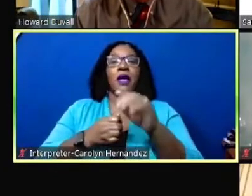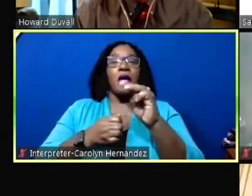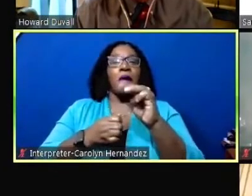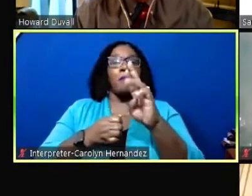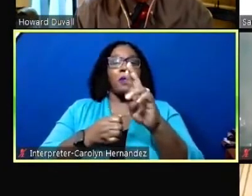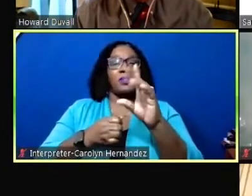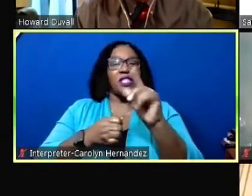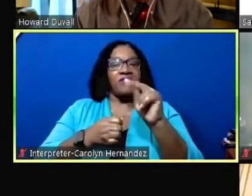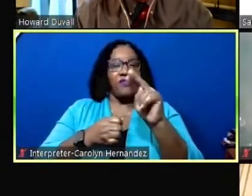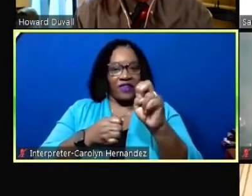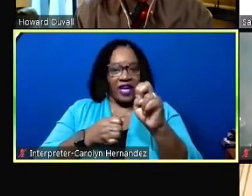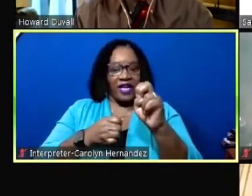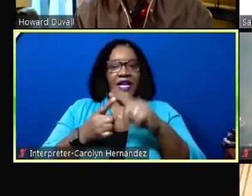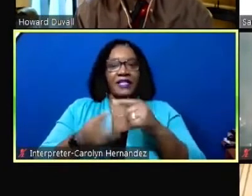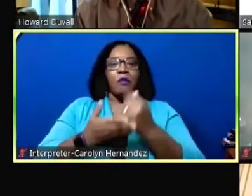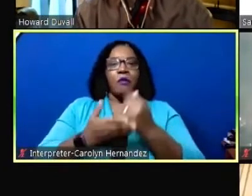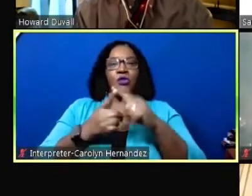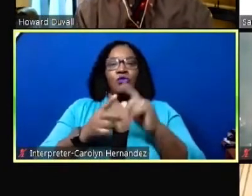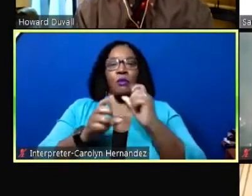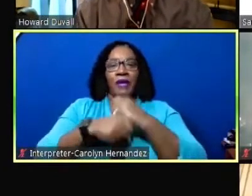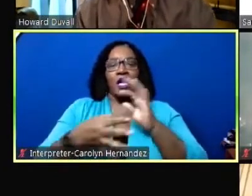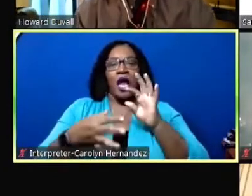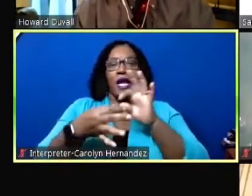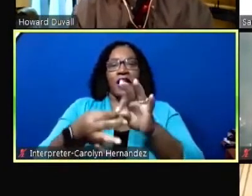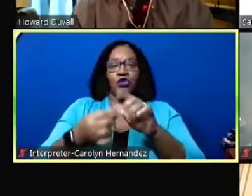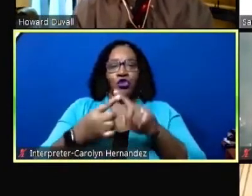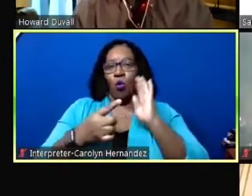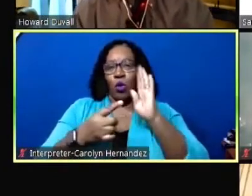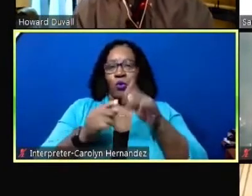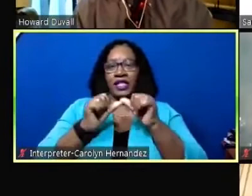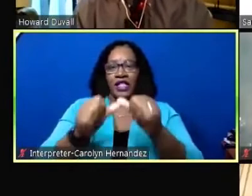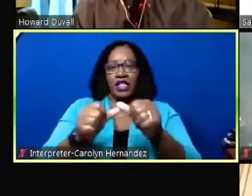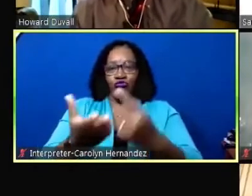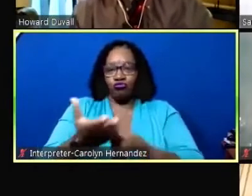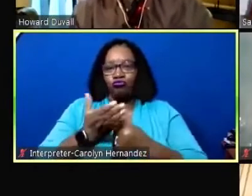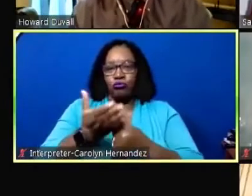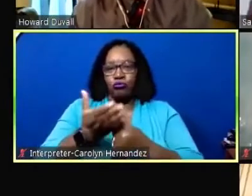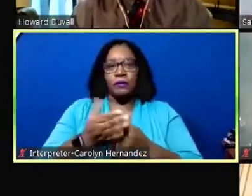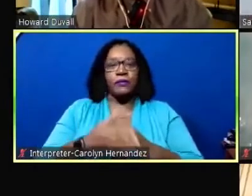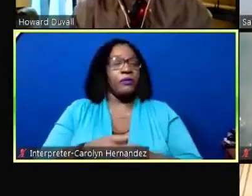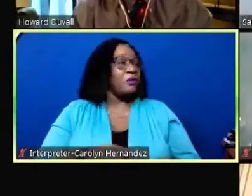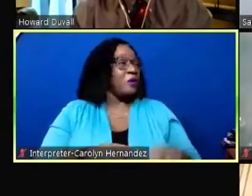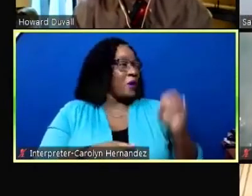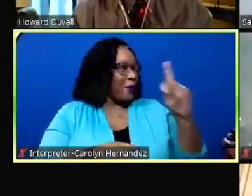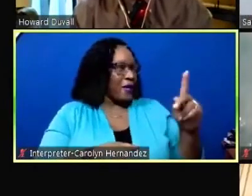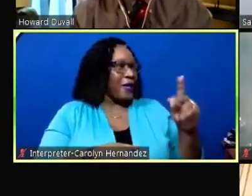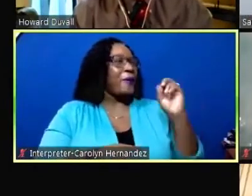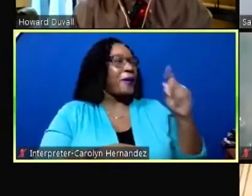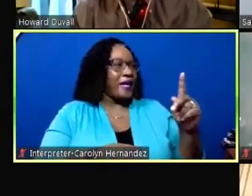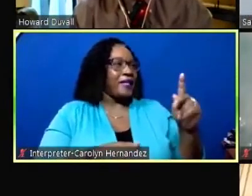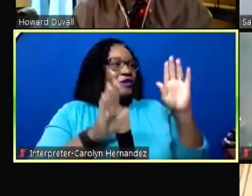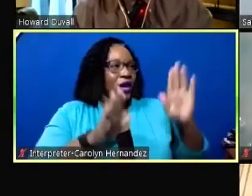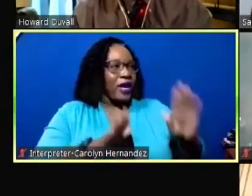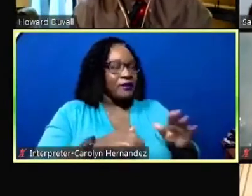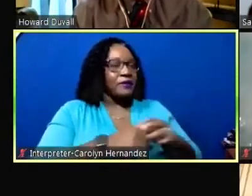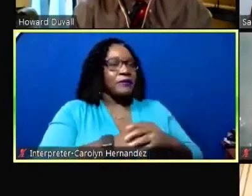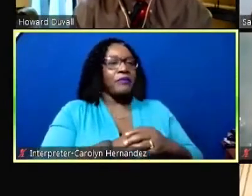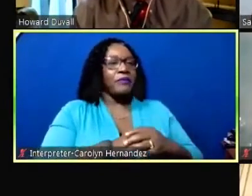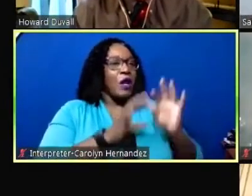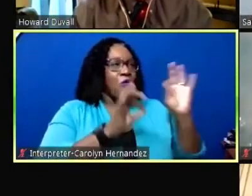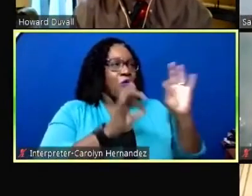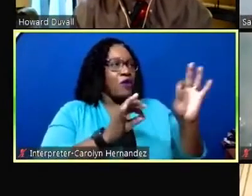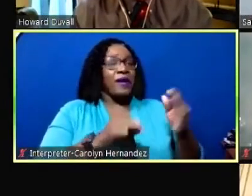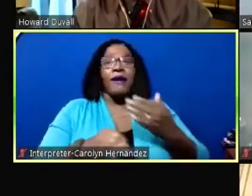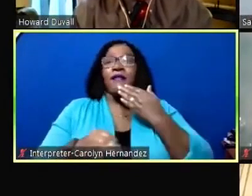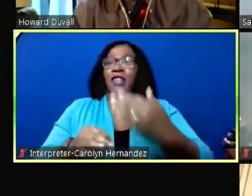has assisted us in making this connection so we will continue those conversations super super perfect thank thank you